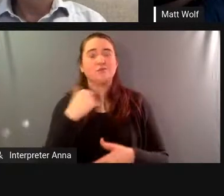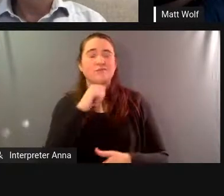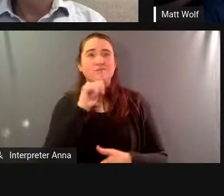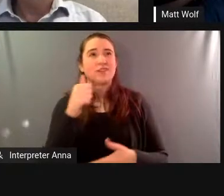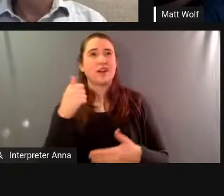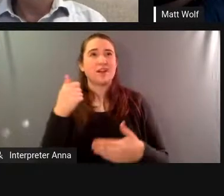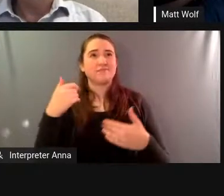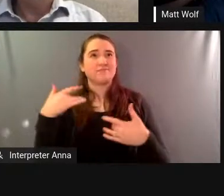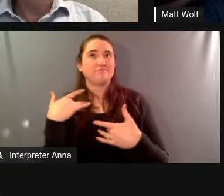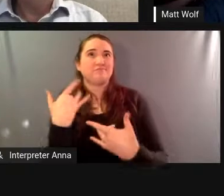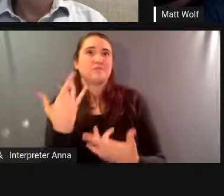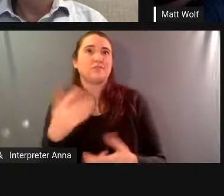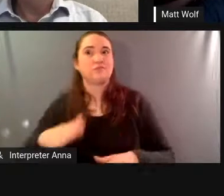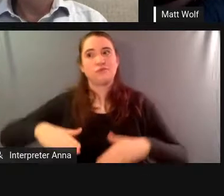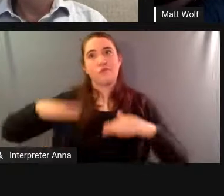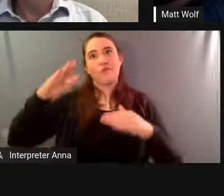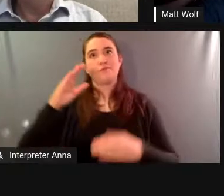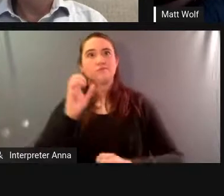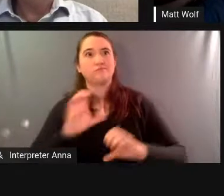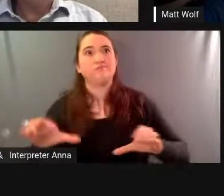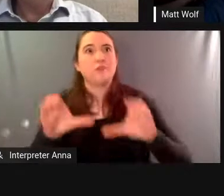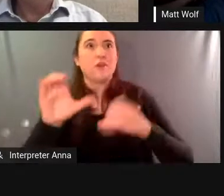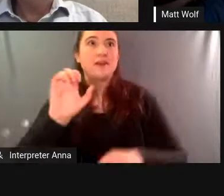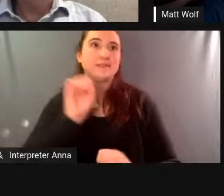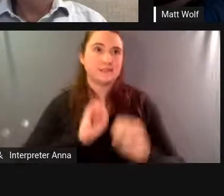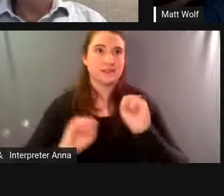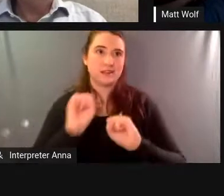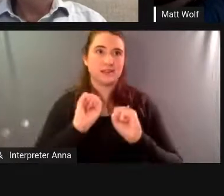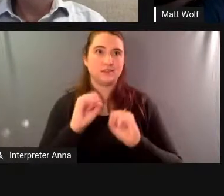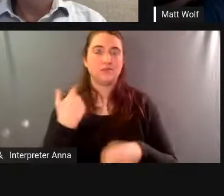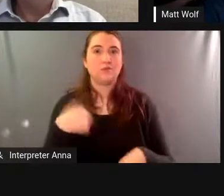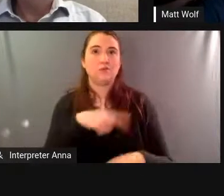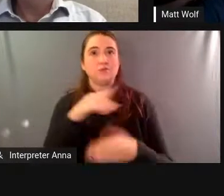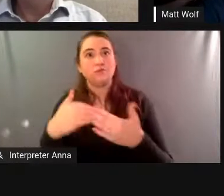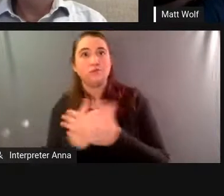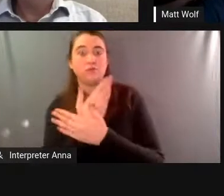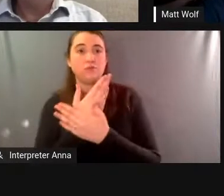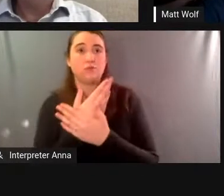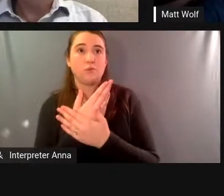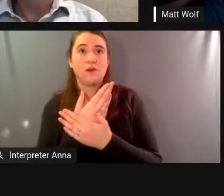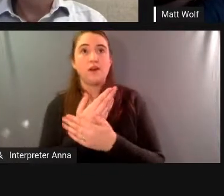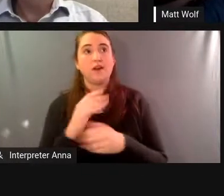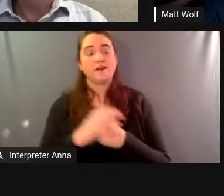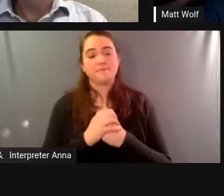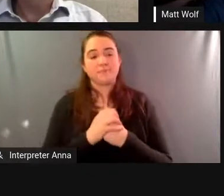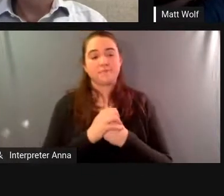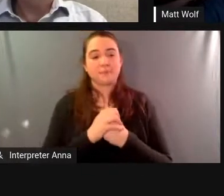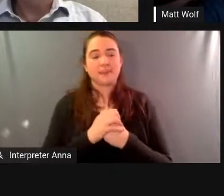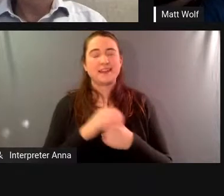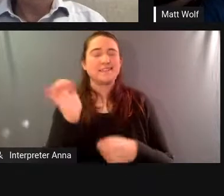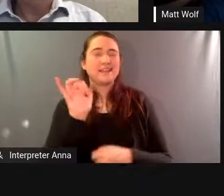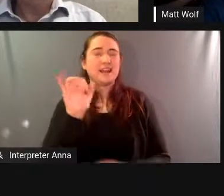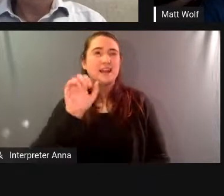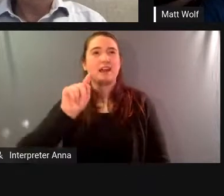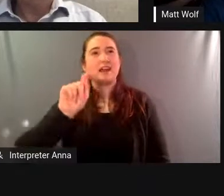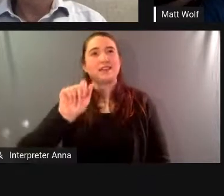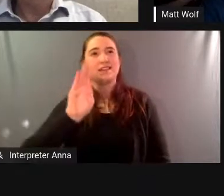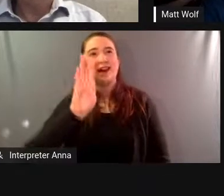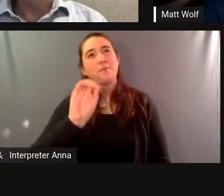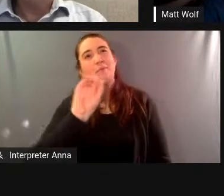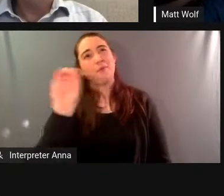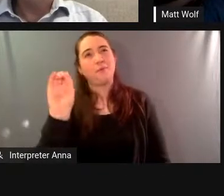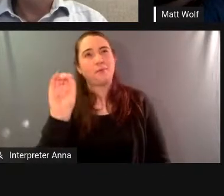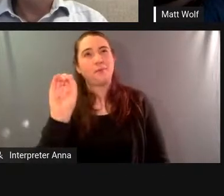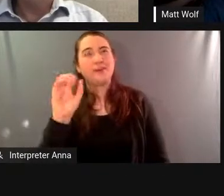you know supposedly this ruins your objectivity and apparently back 30 years ago studying people